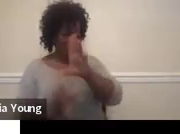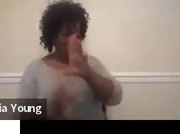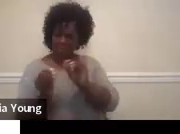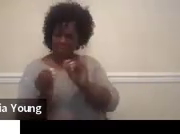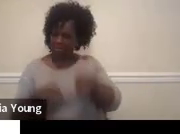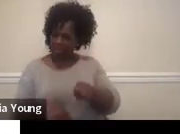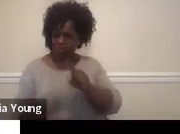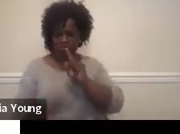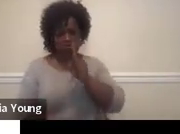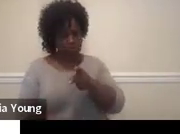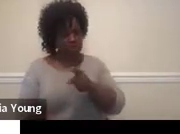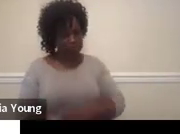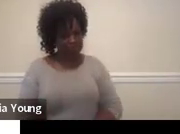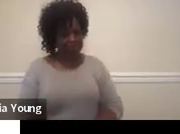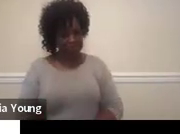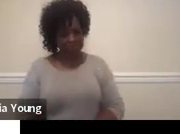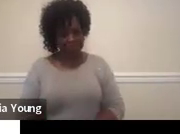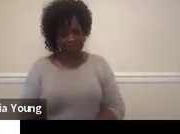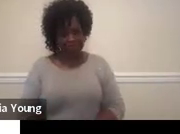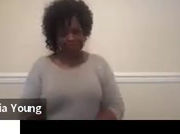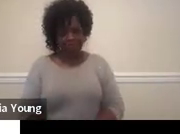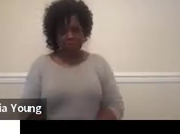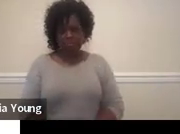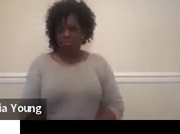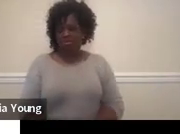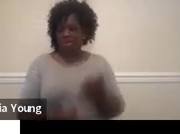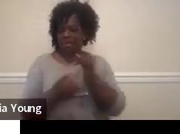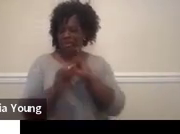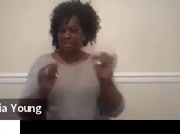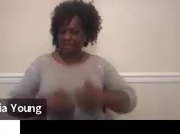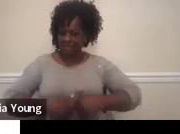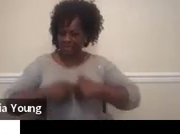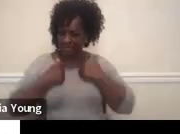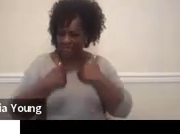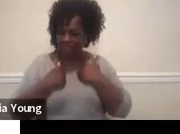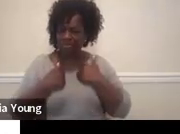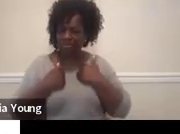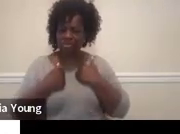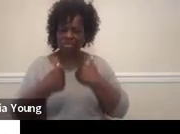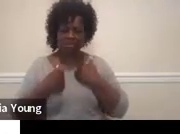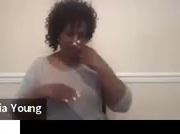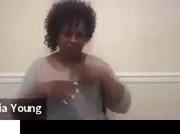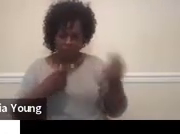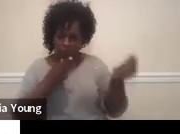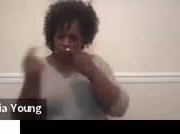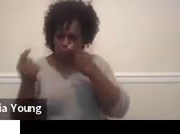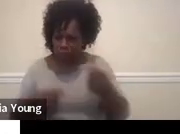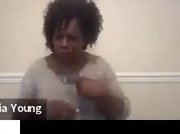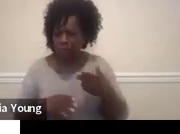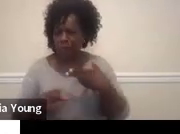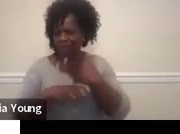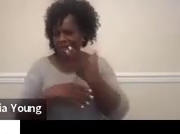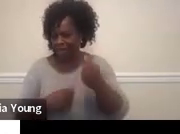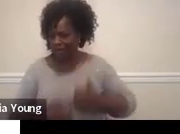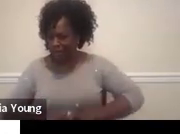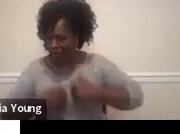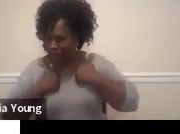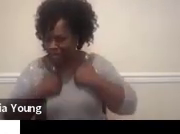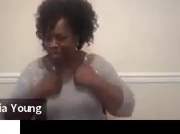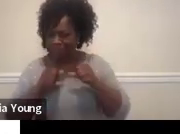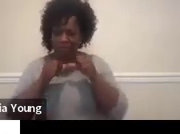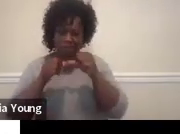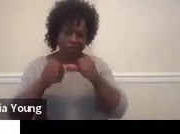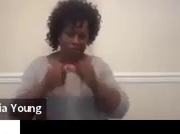And you can see that this goes through independent living, recreation, leisure, community, post-secondary life, and lifelong learning,